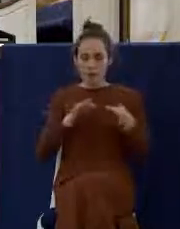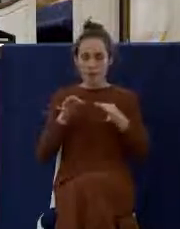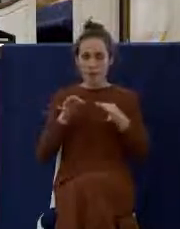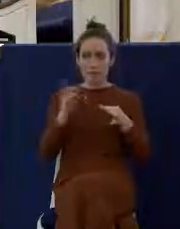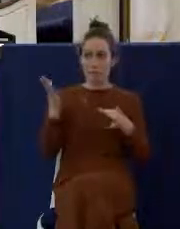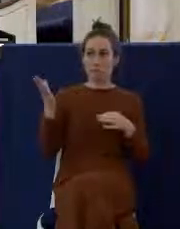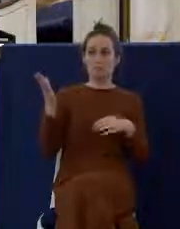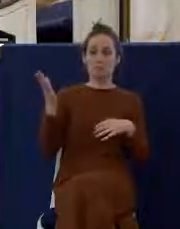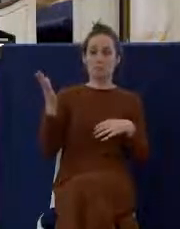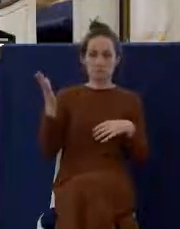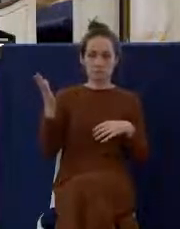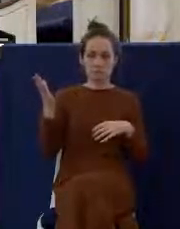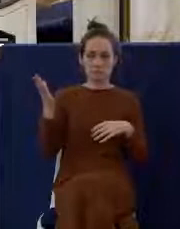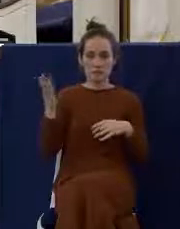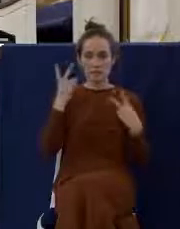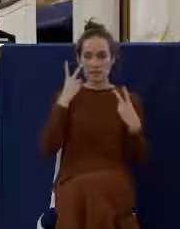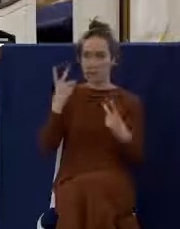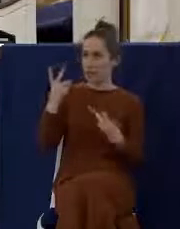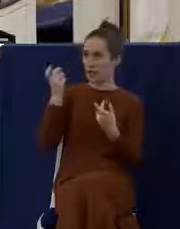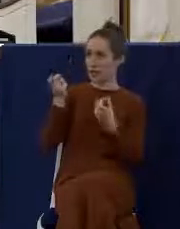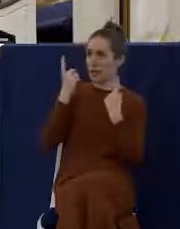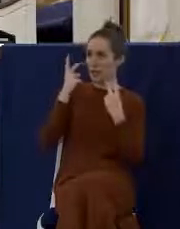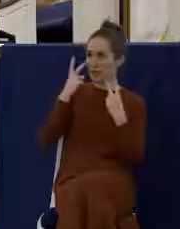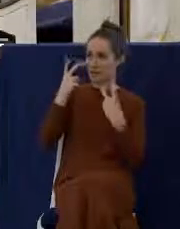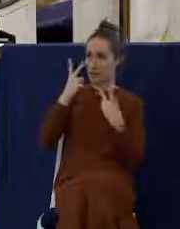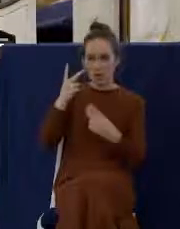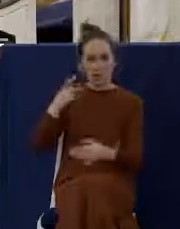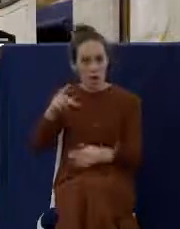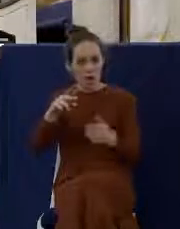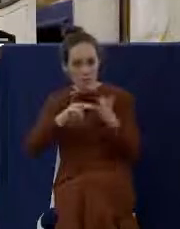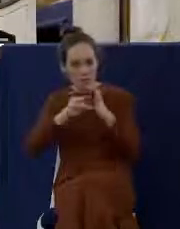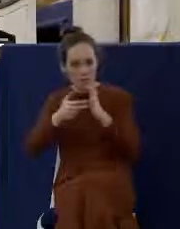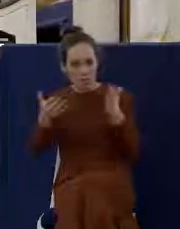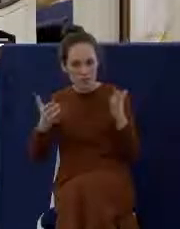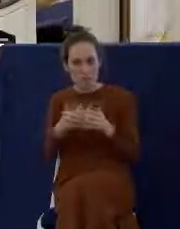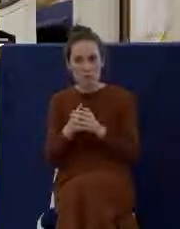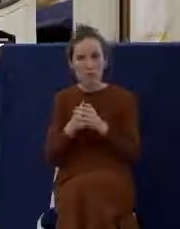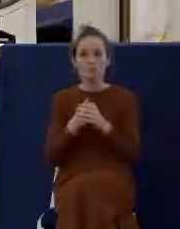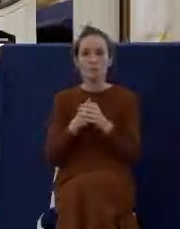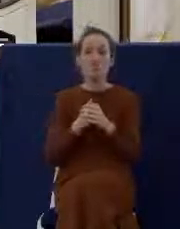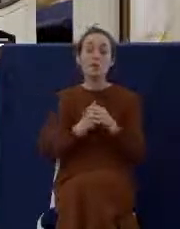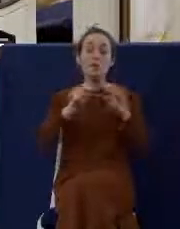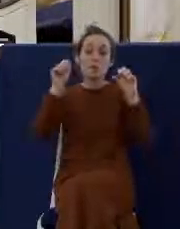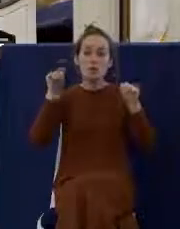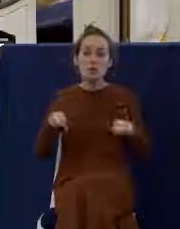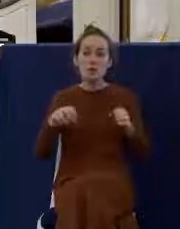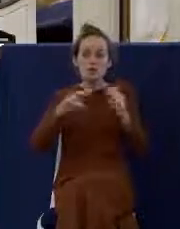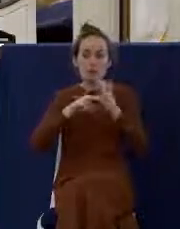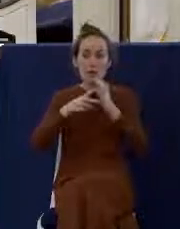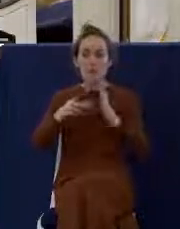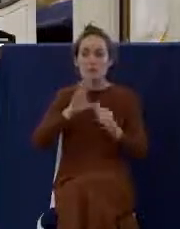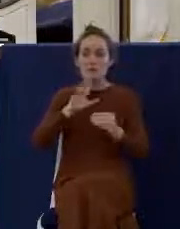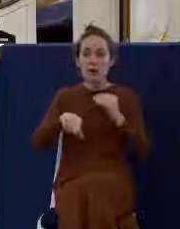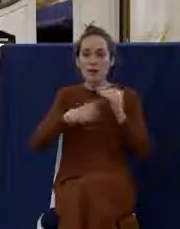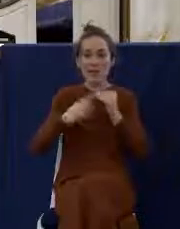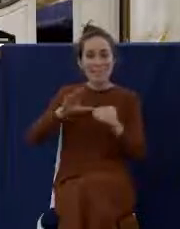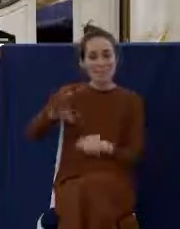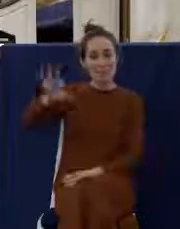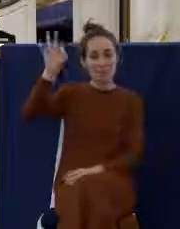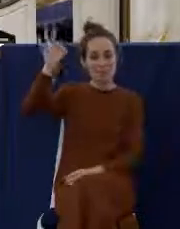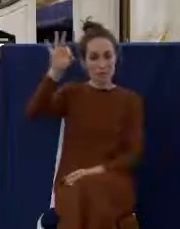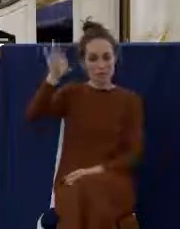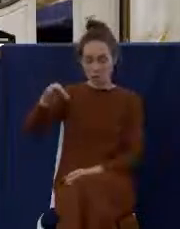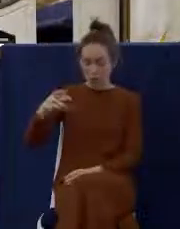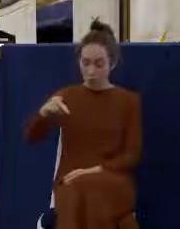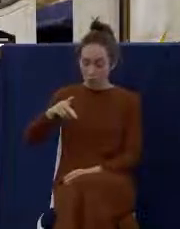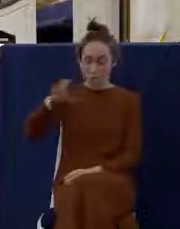put in front of you. Now, what did Paul mean by that? It could be that he was talking about his preaching. Paul preached